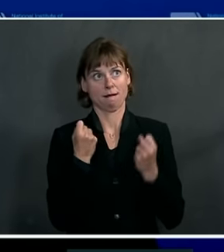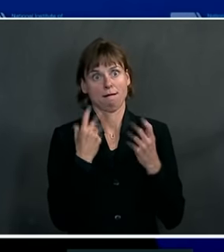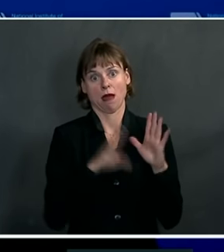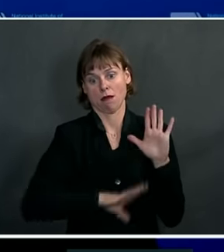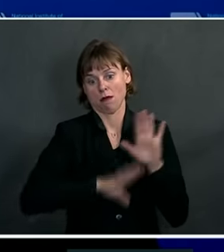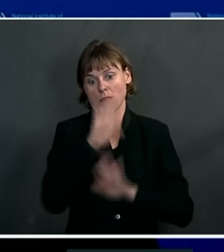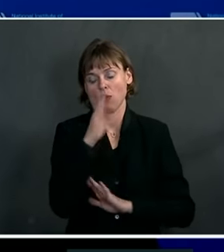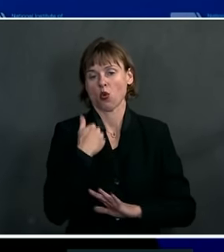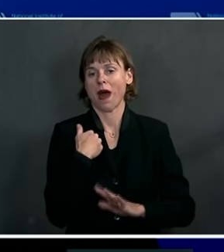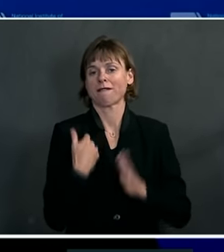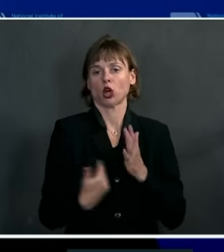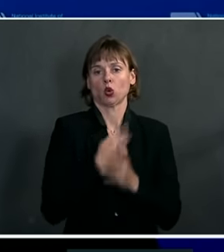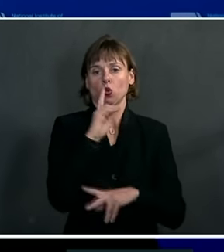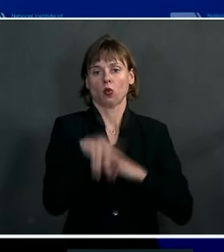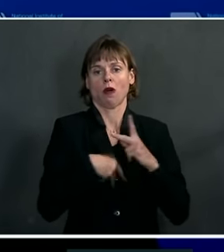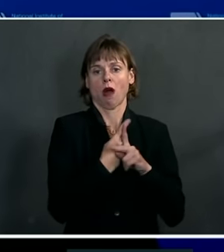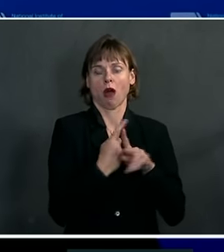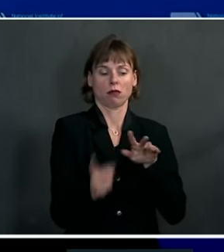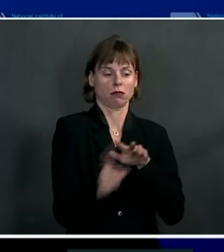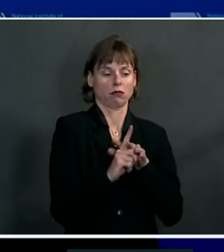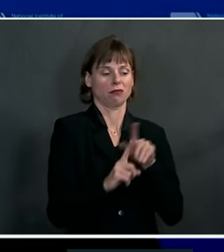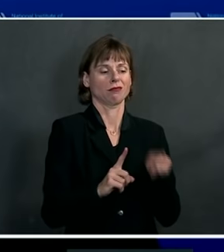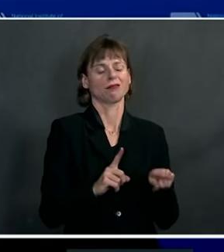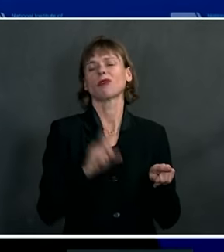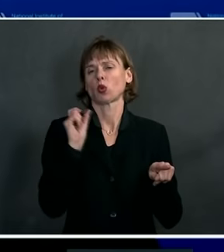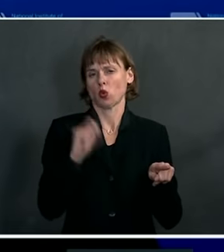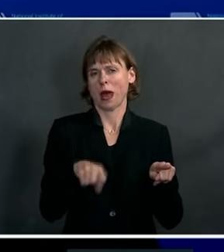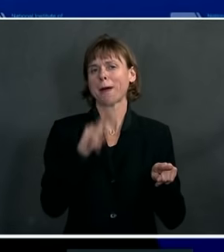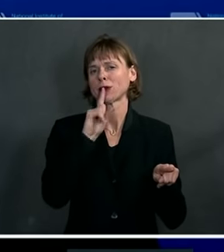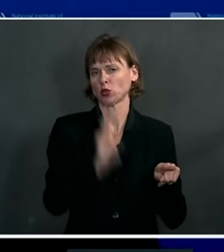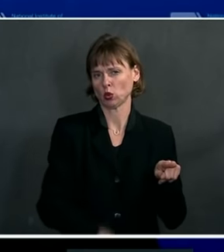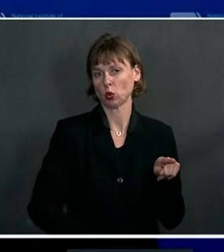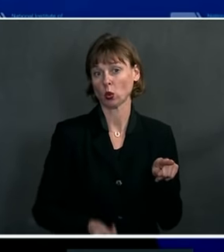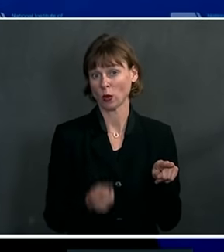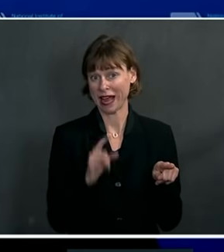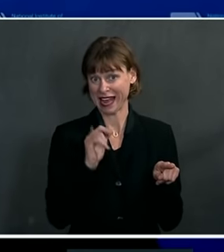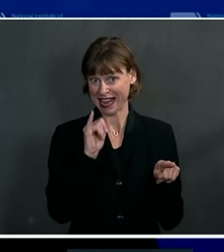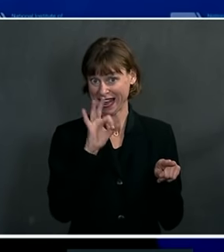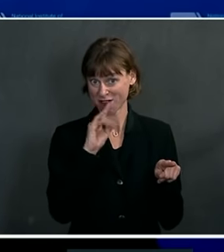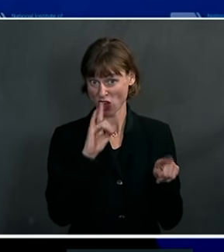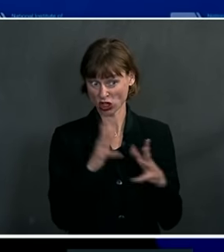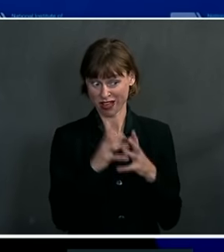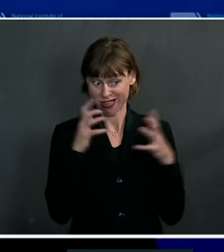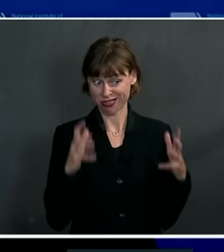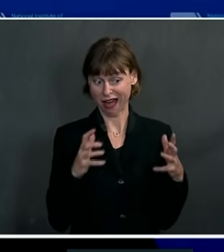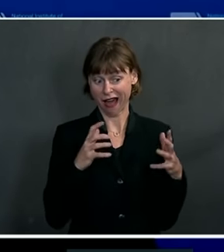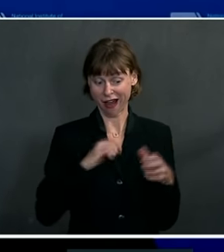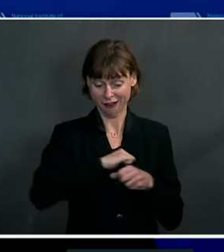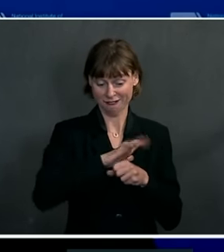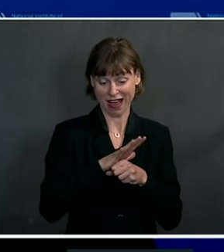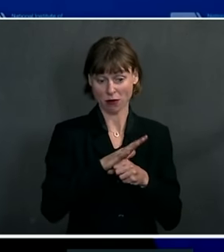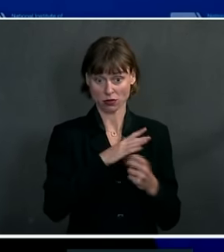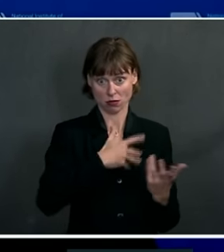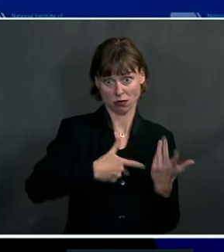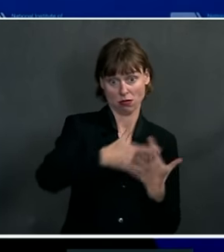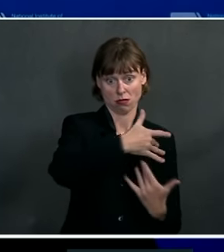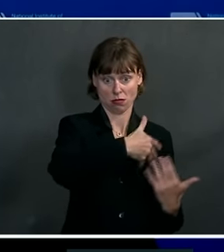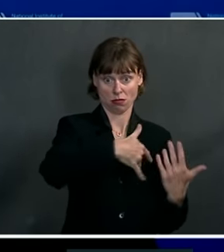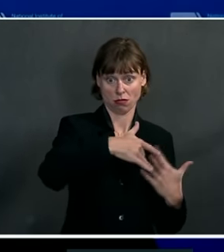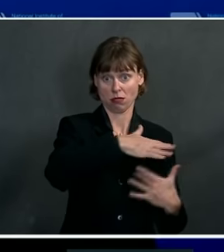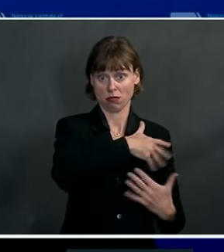you referred to, you can be almost certain that as long as there's a lot of virus circulating in the community,